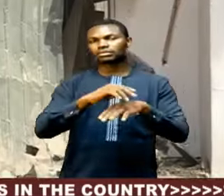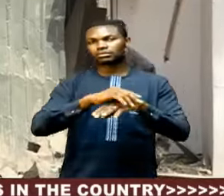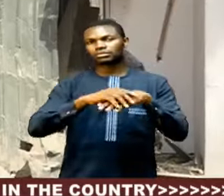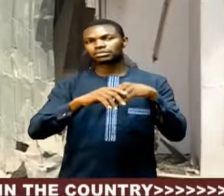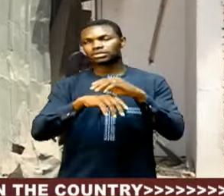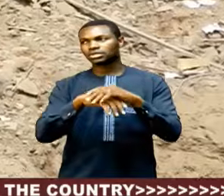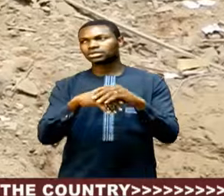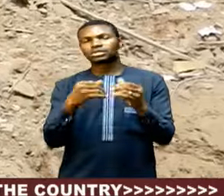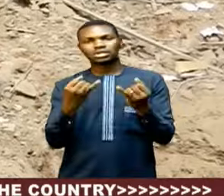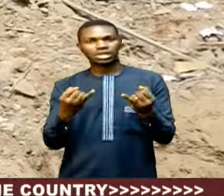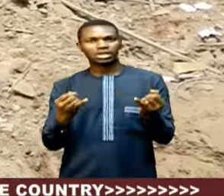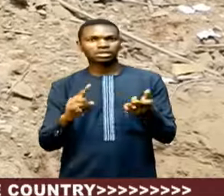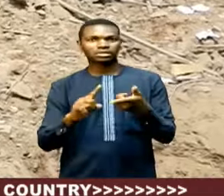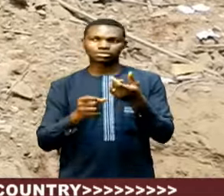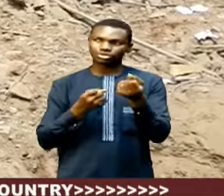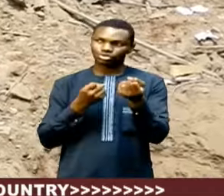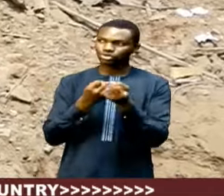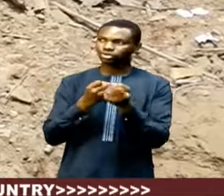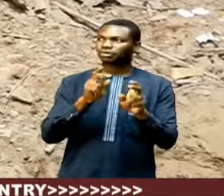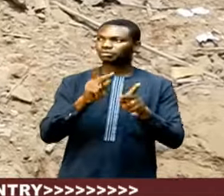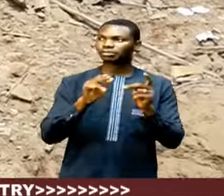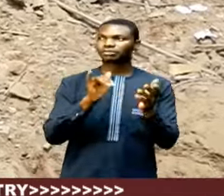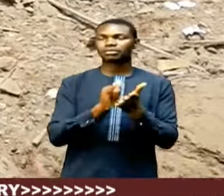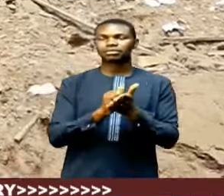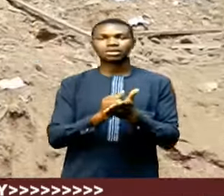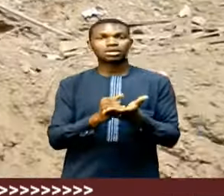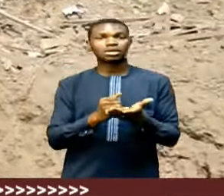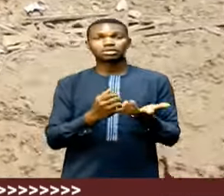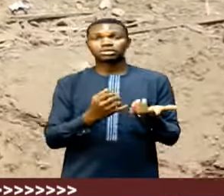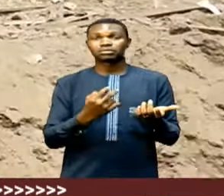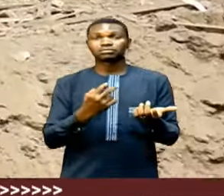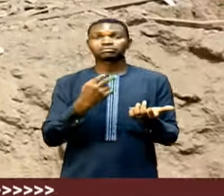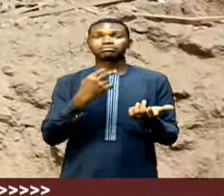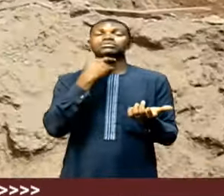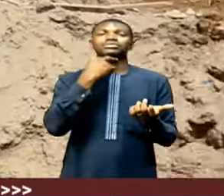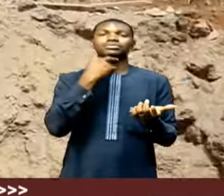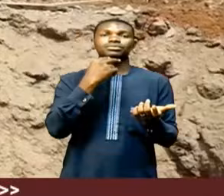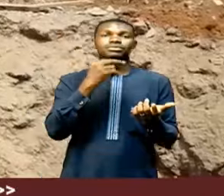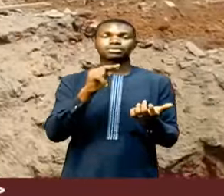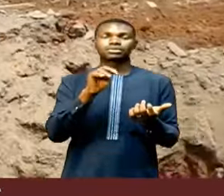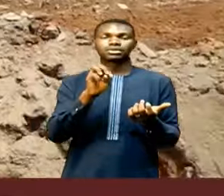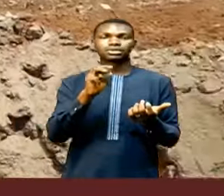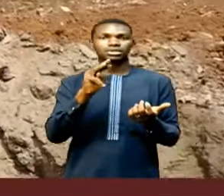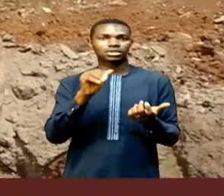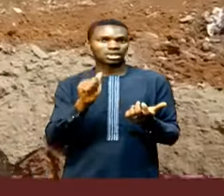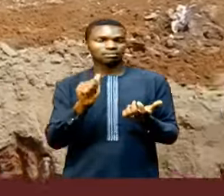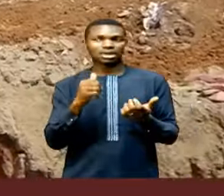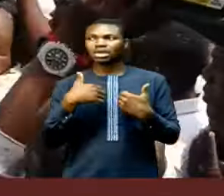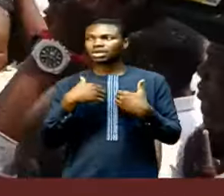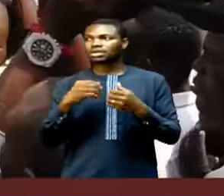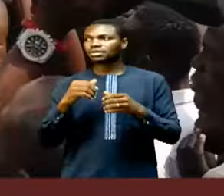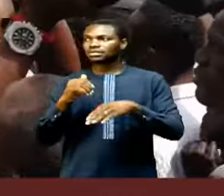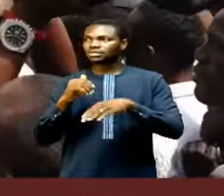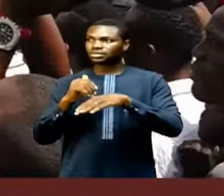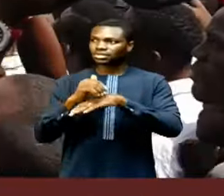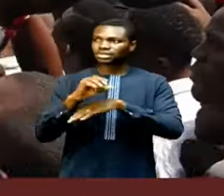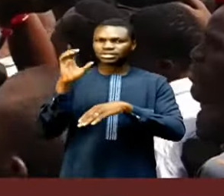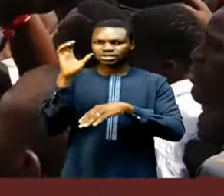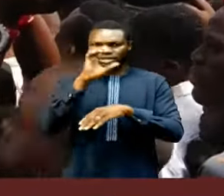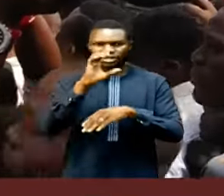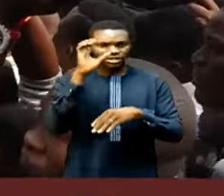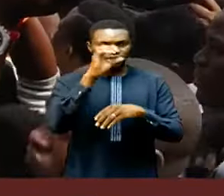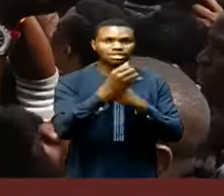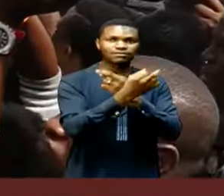the sufferings of the victims. He said NEMA has since deployed its sergeant rescue team to the affected